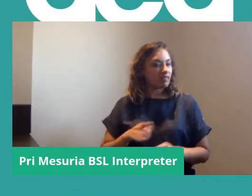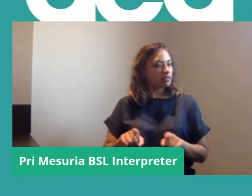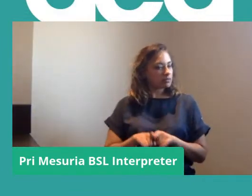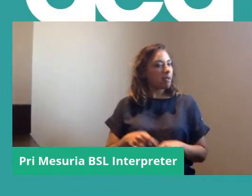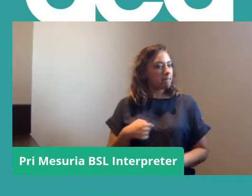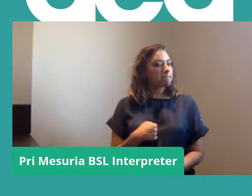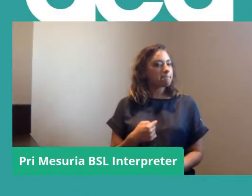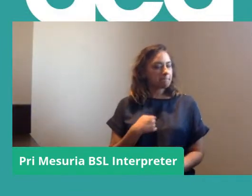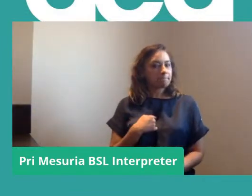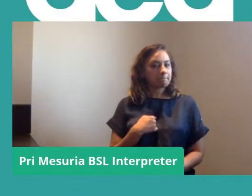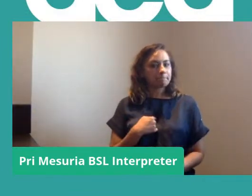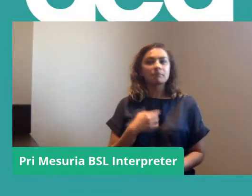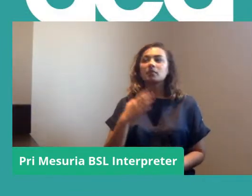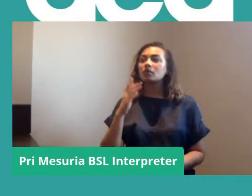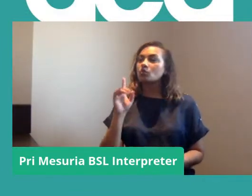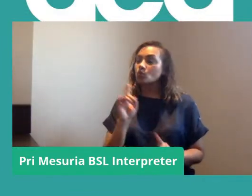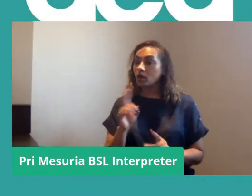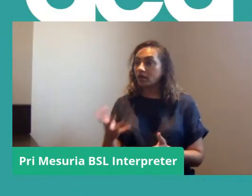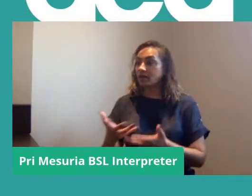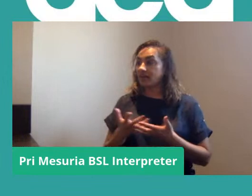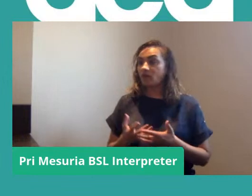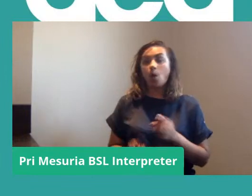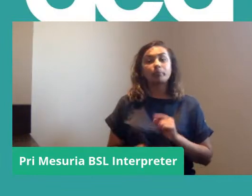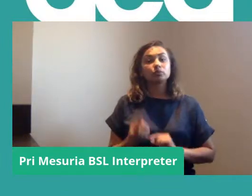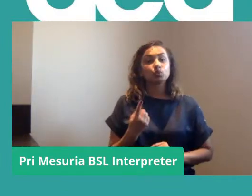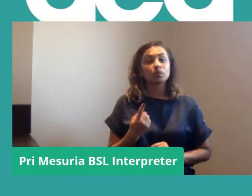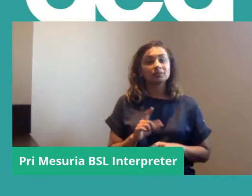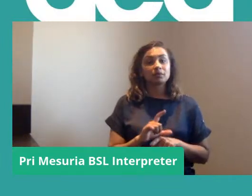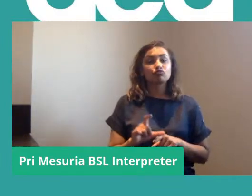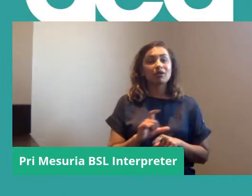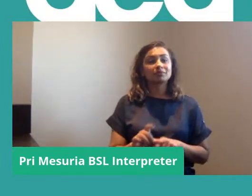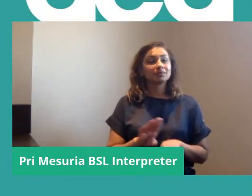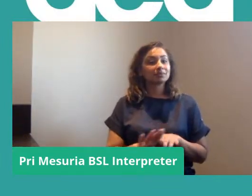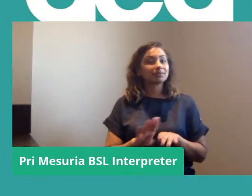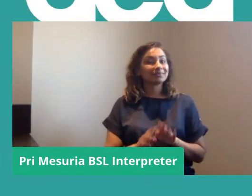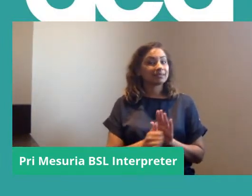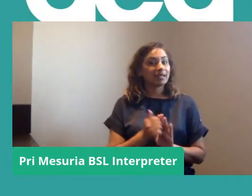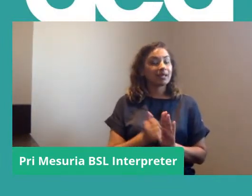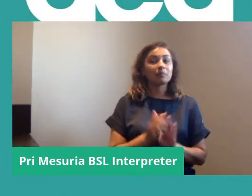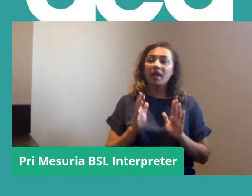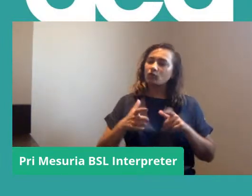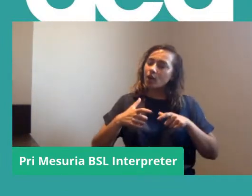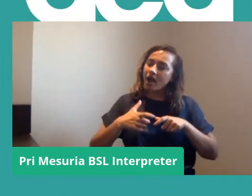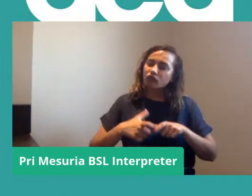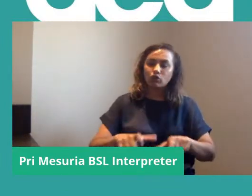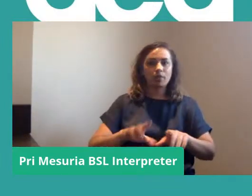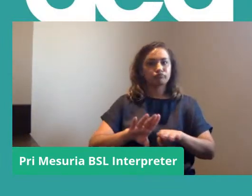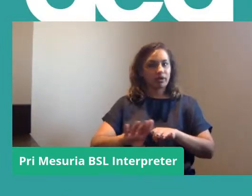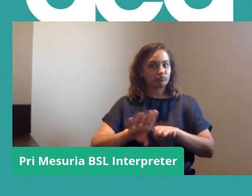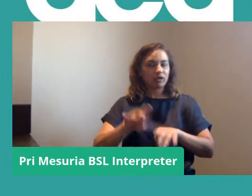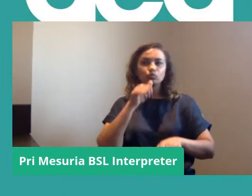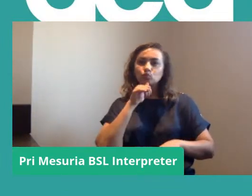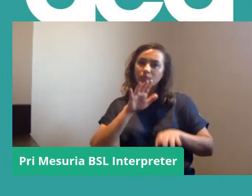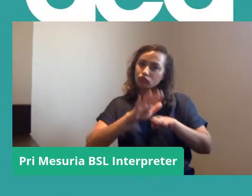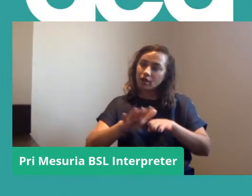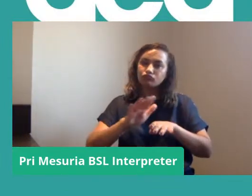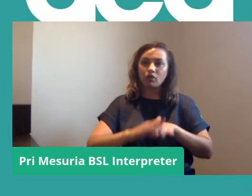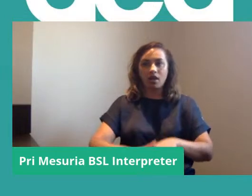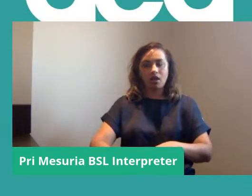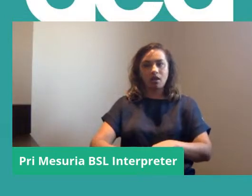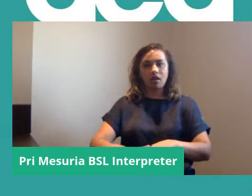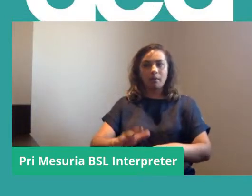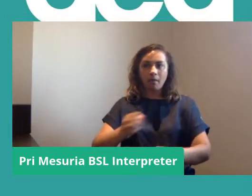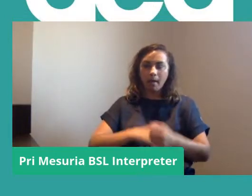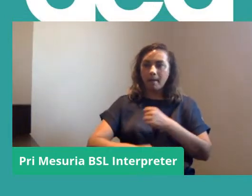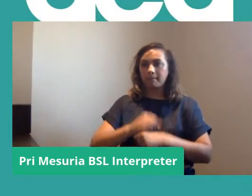well you know that what it does give you an opportunity the course to practice them but we have to keep practicing them yeah until they become second nature